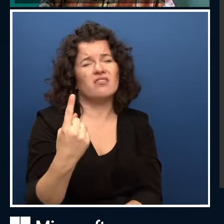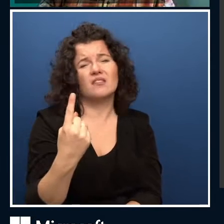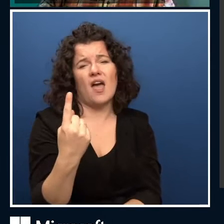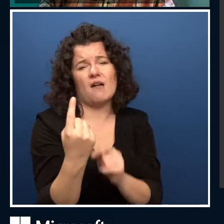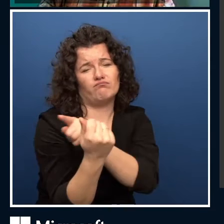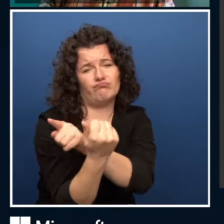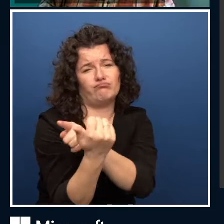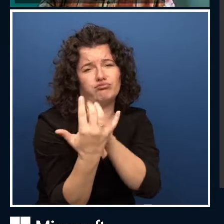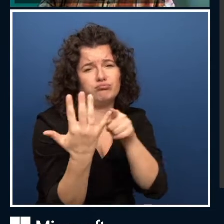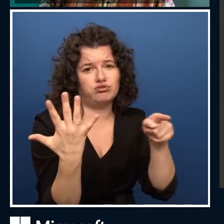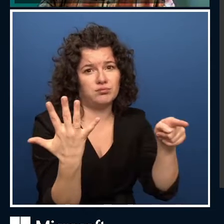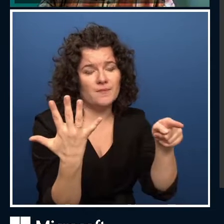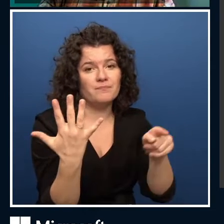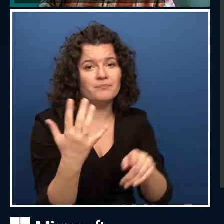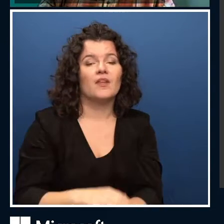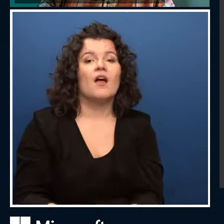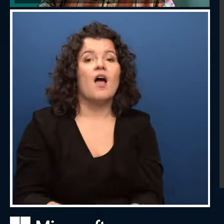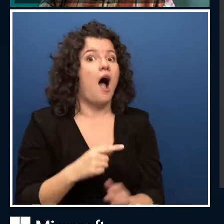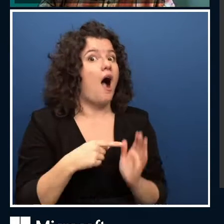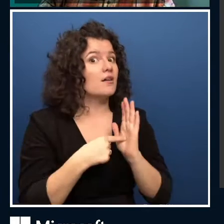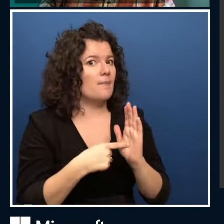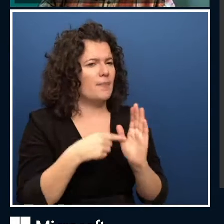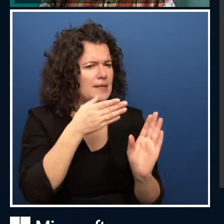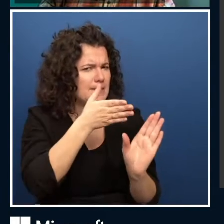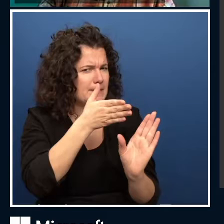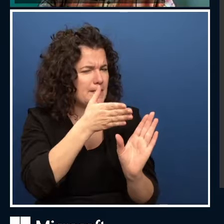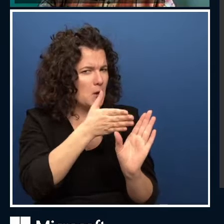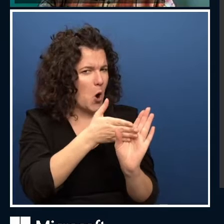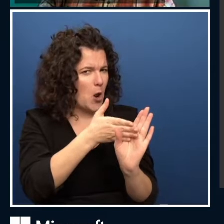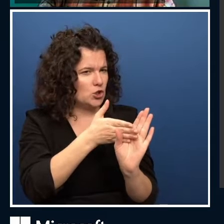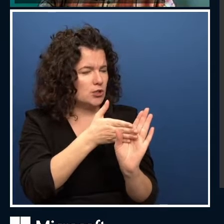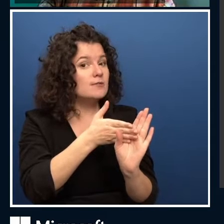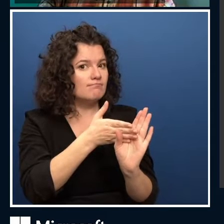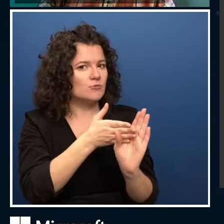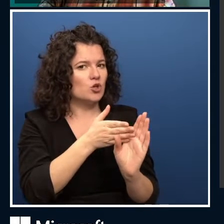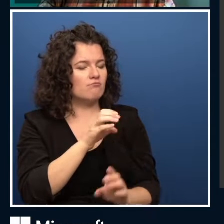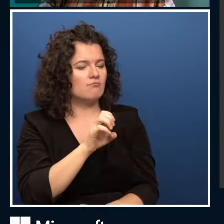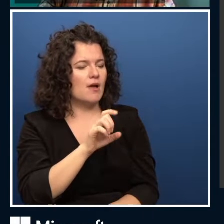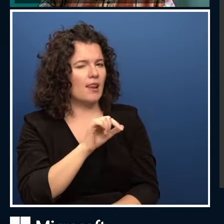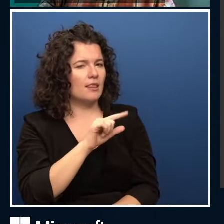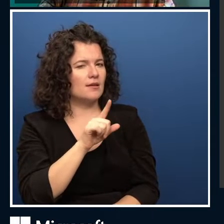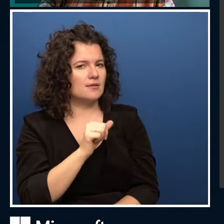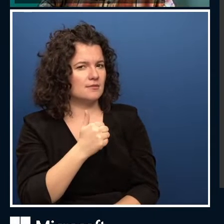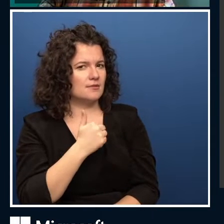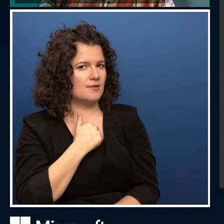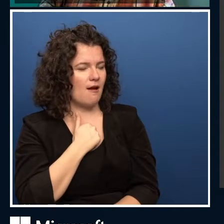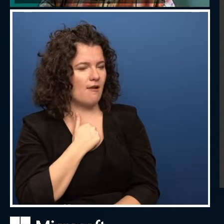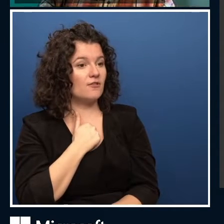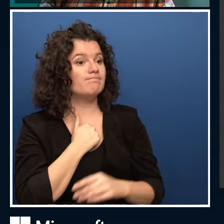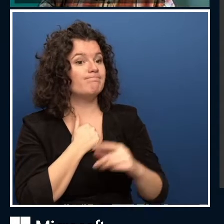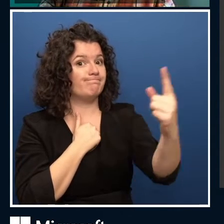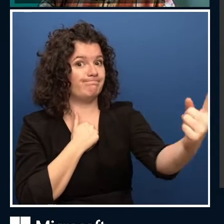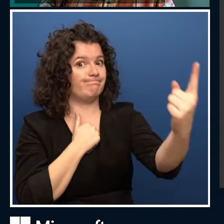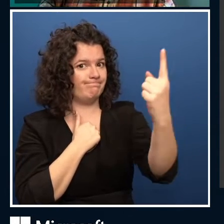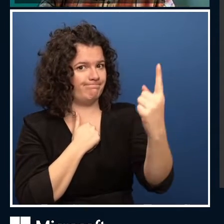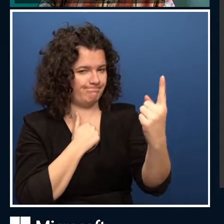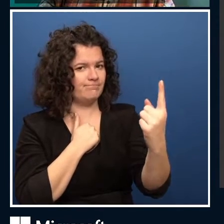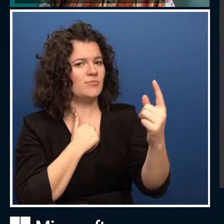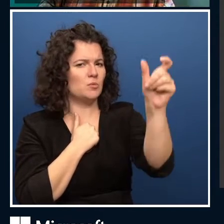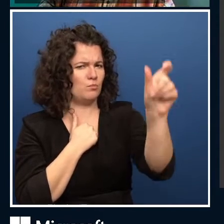was a psychologist. Eliza was a conversational AI agent, we'll come back to that in a minute,